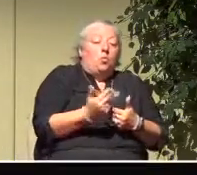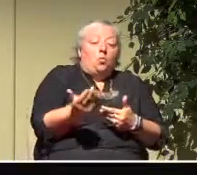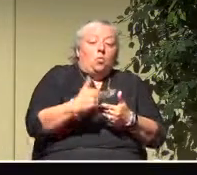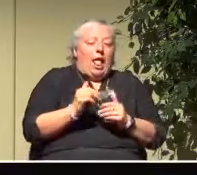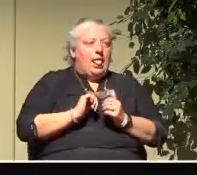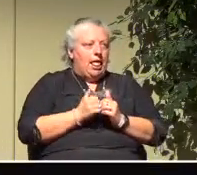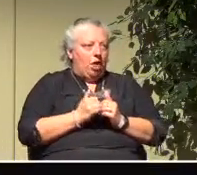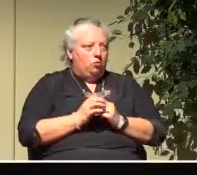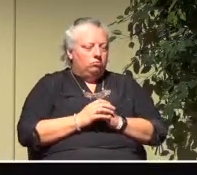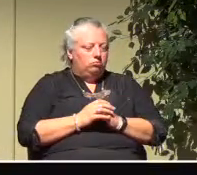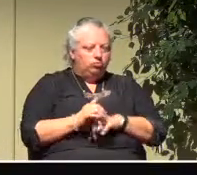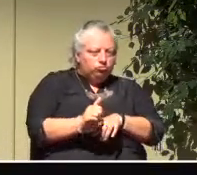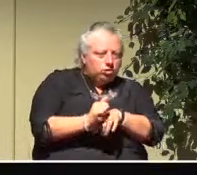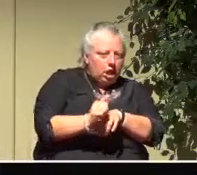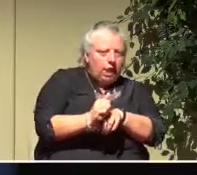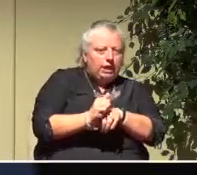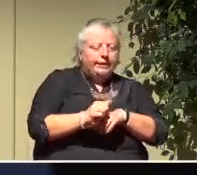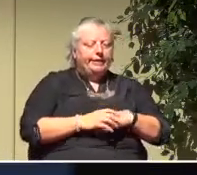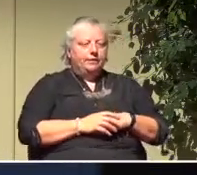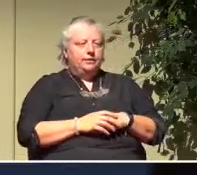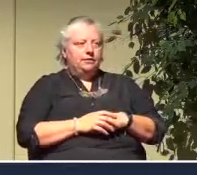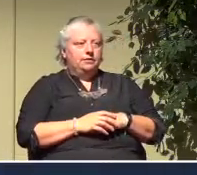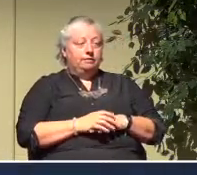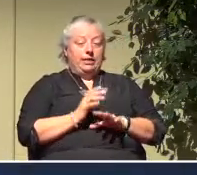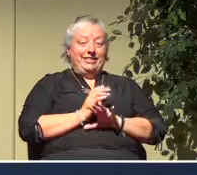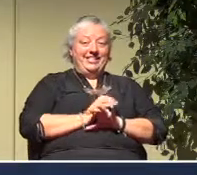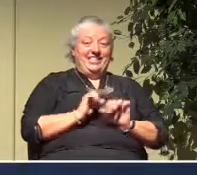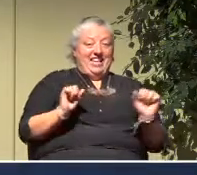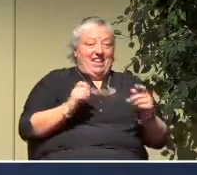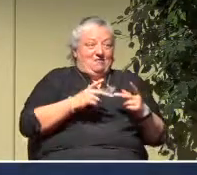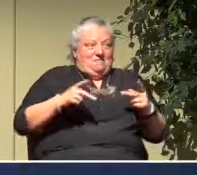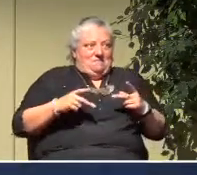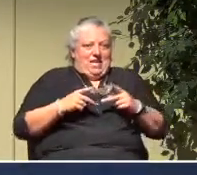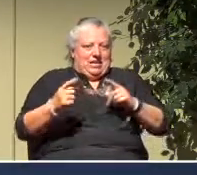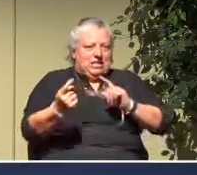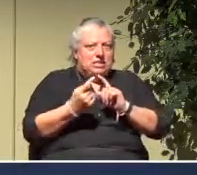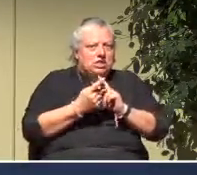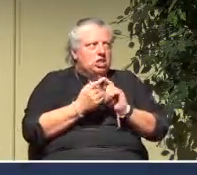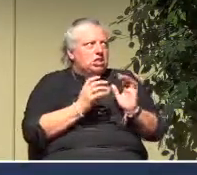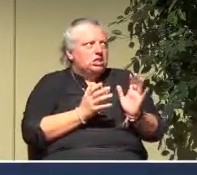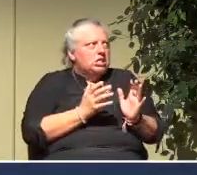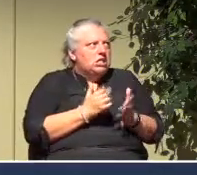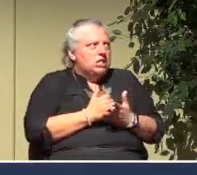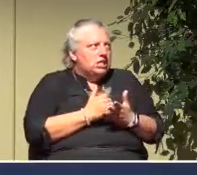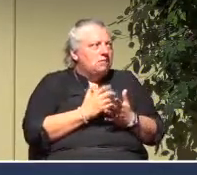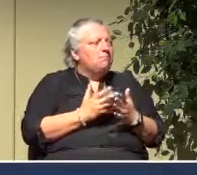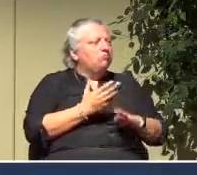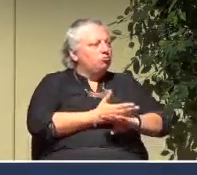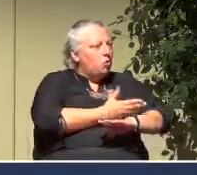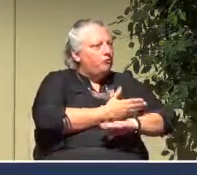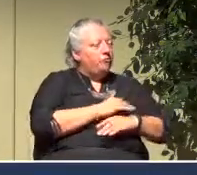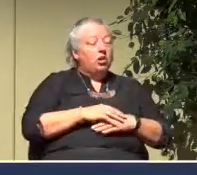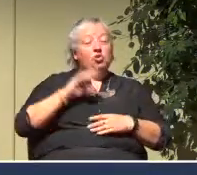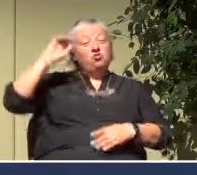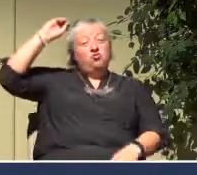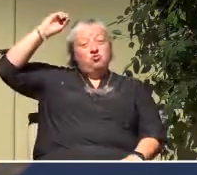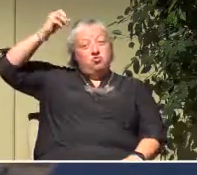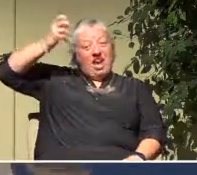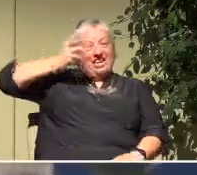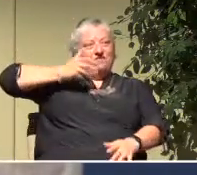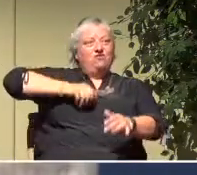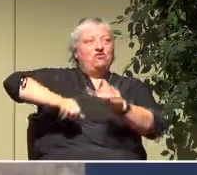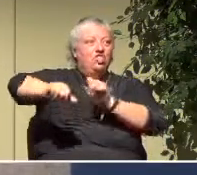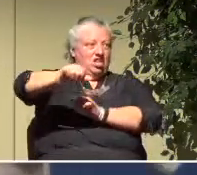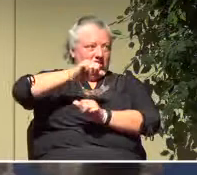training for people. About having safe places for people. About having grace for each other. Because I want to say this.